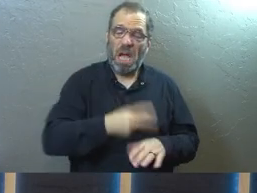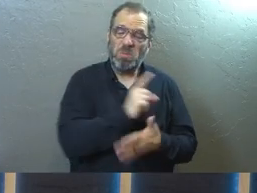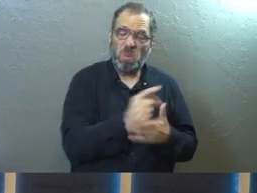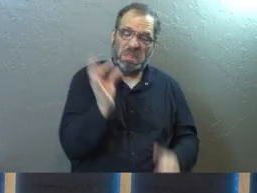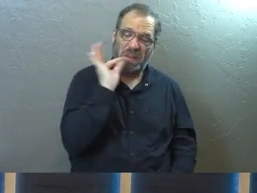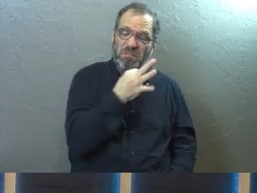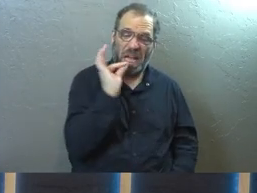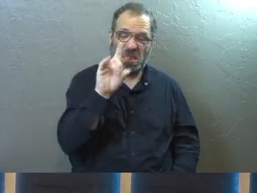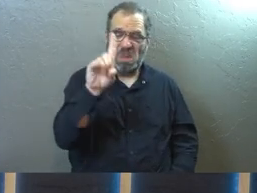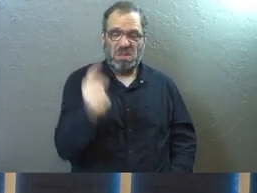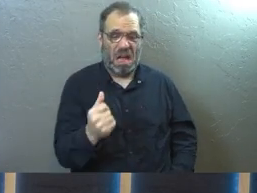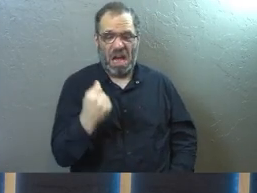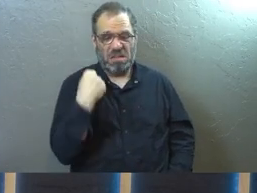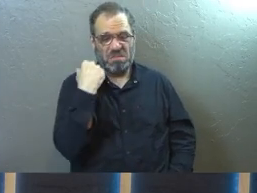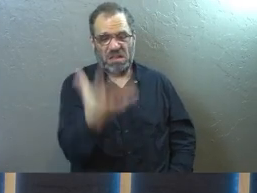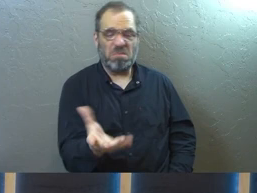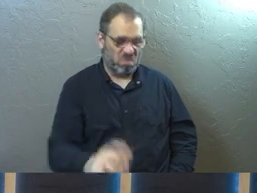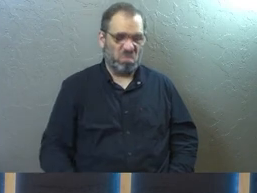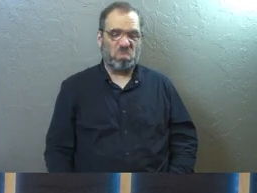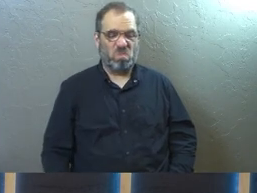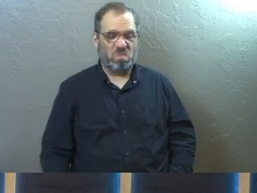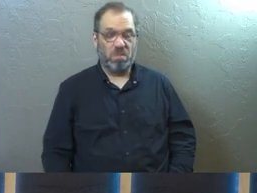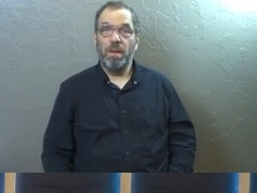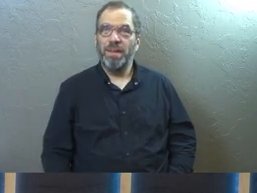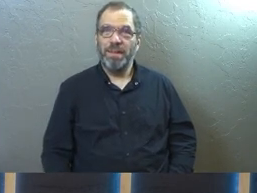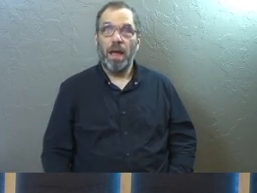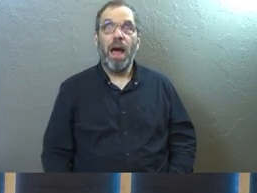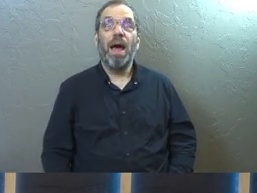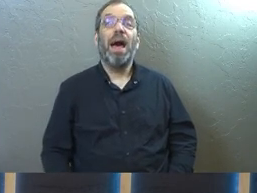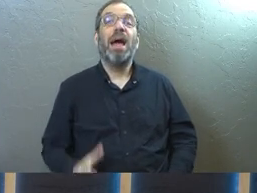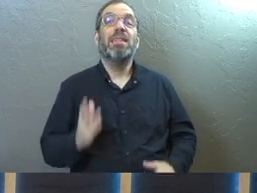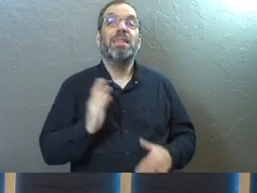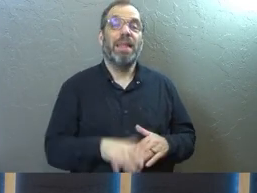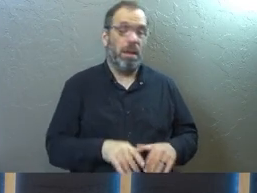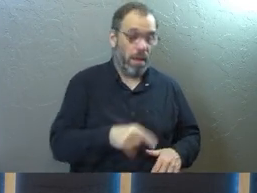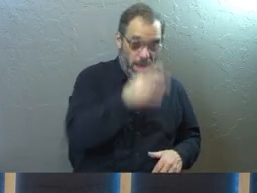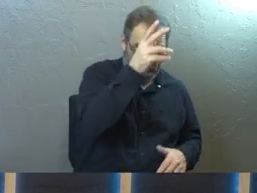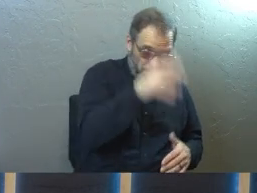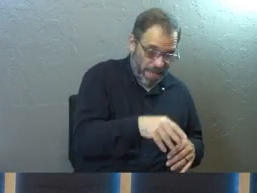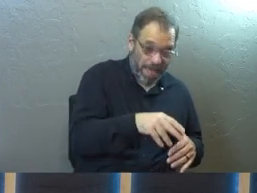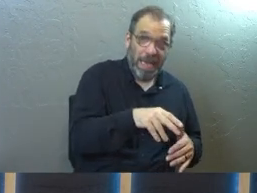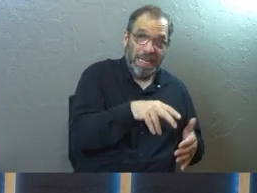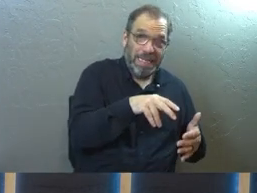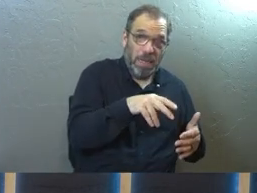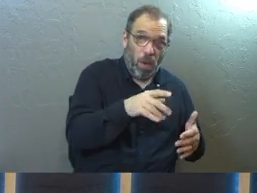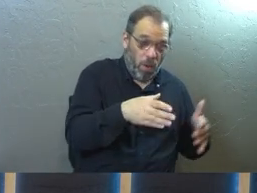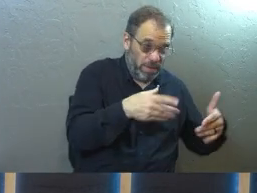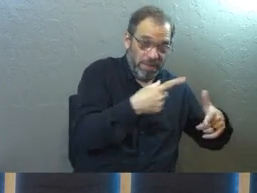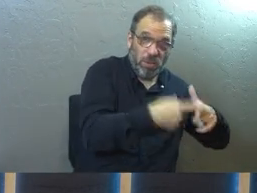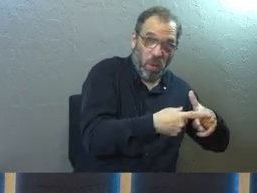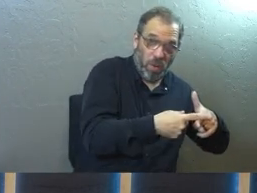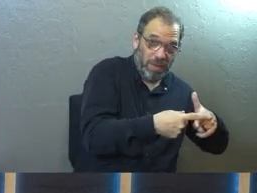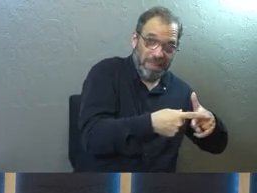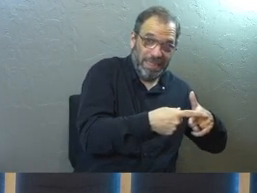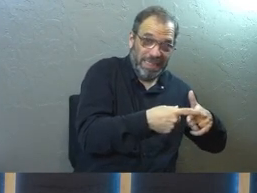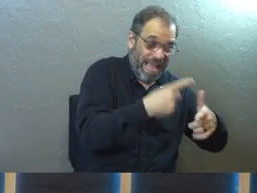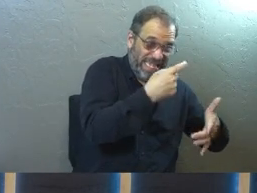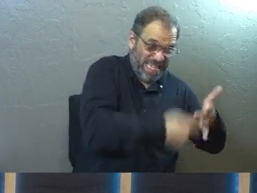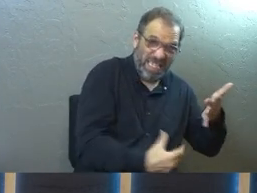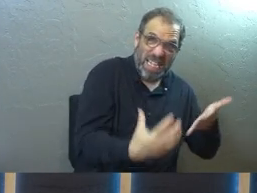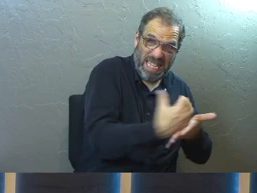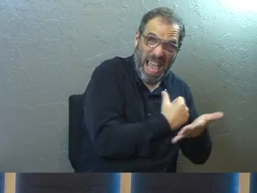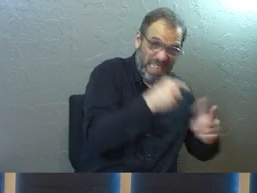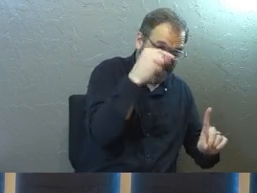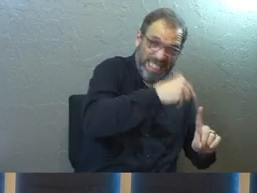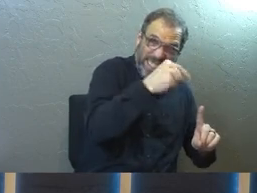week and give a tenth of all I get. And some of you guys know the end of the story. And then another man goes and stands on a different street corner. And he's the tax